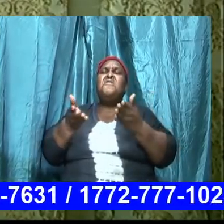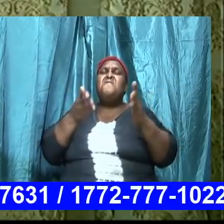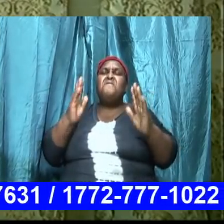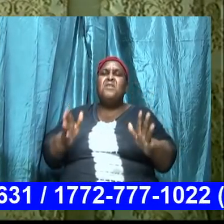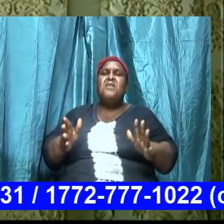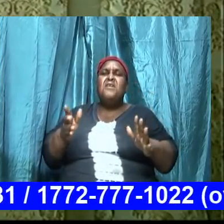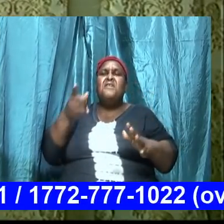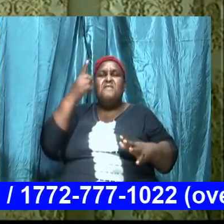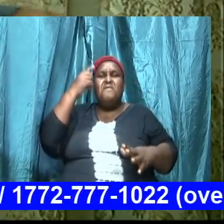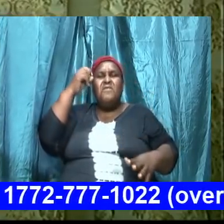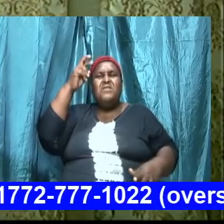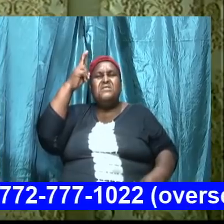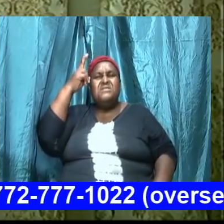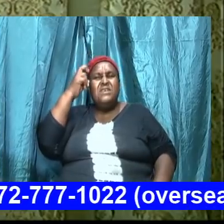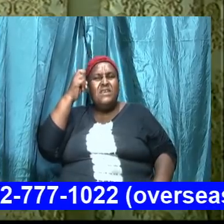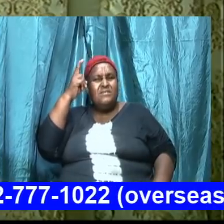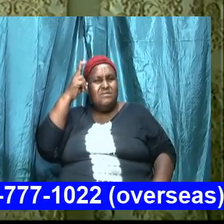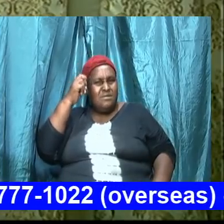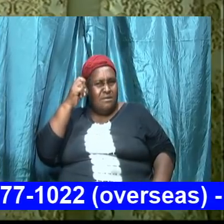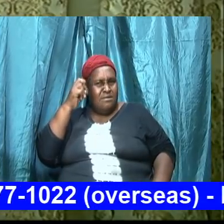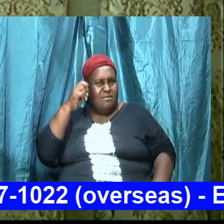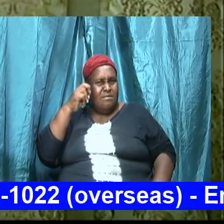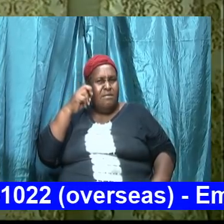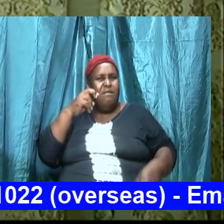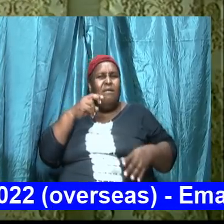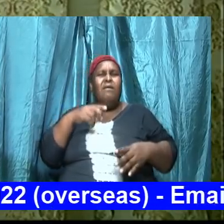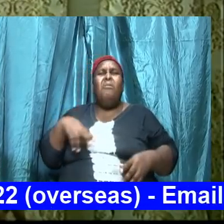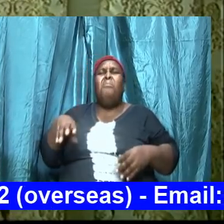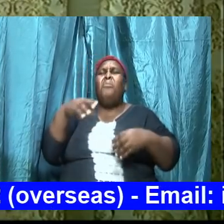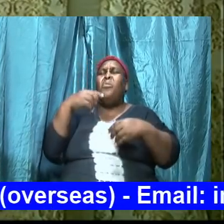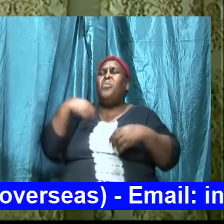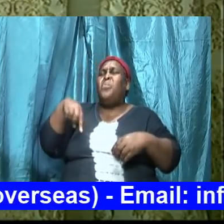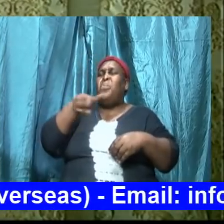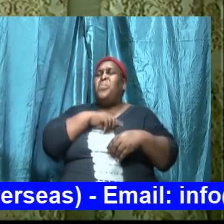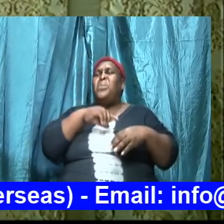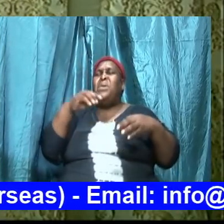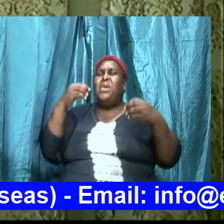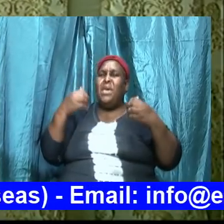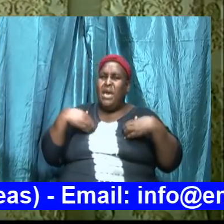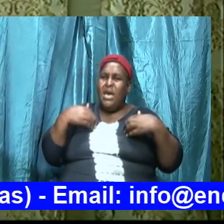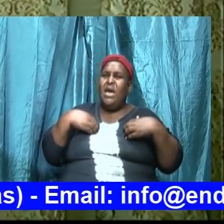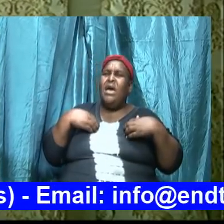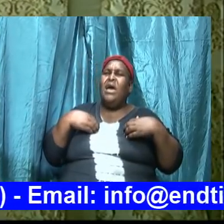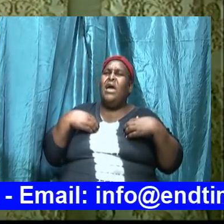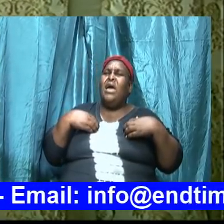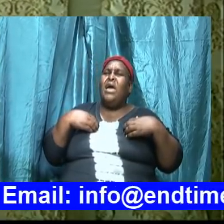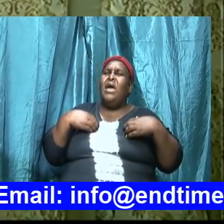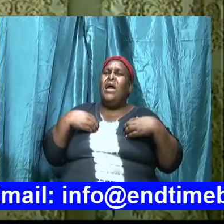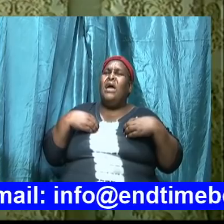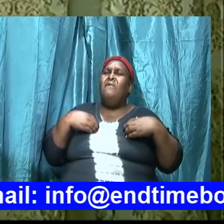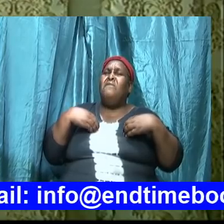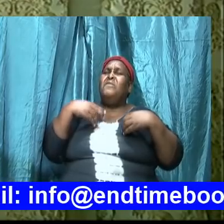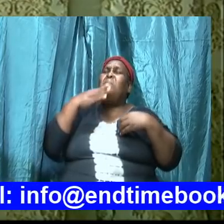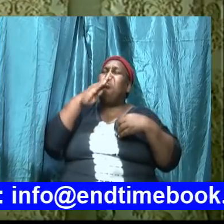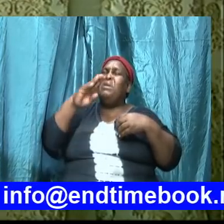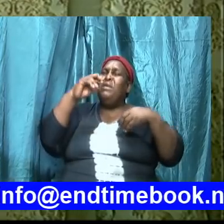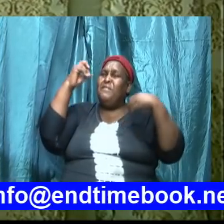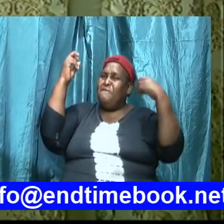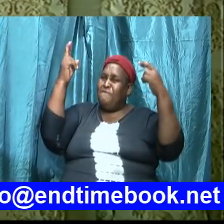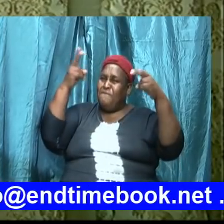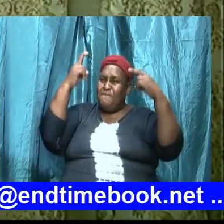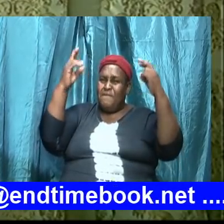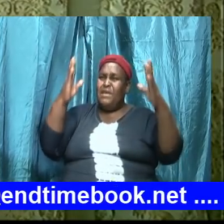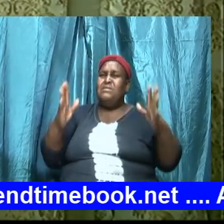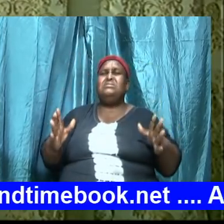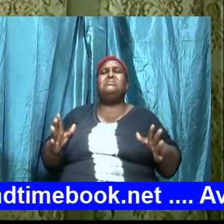him and cause him to flee from us by casting down imagination and to bring into captivity every thought of the